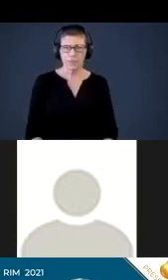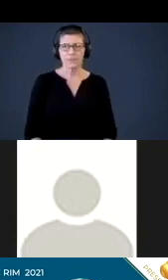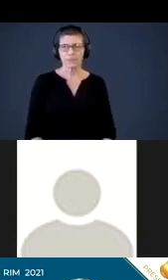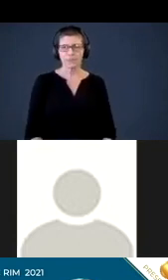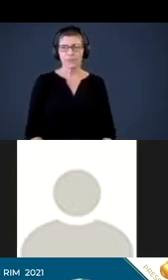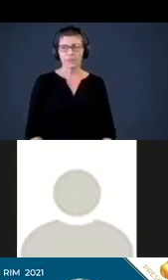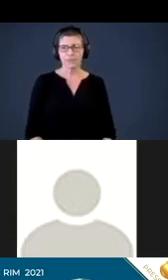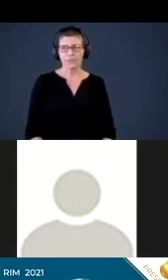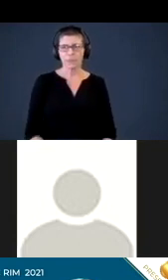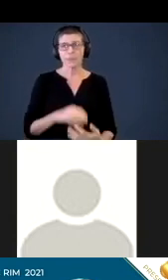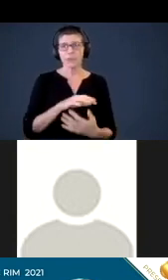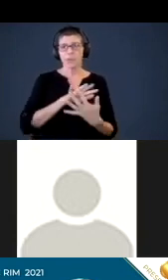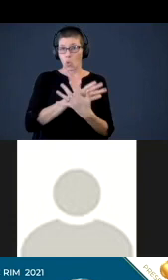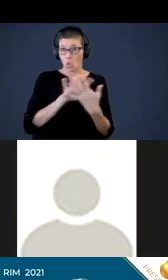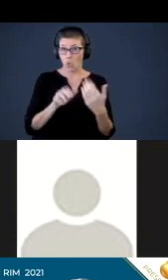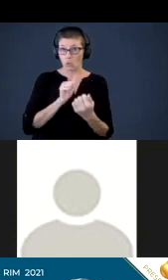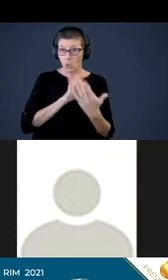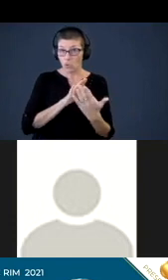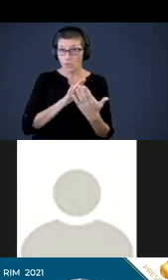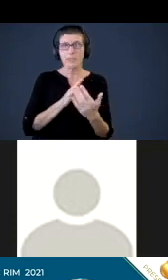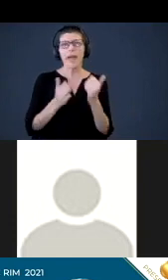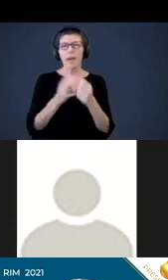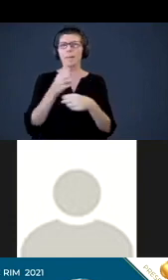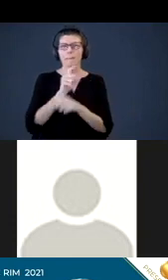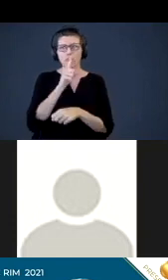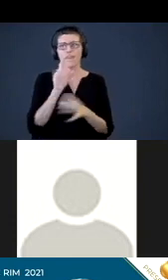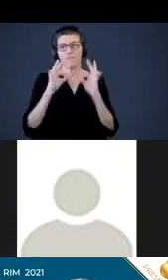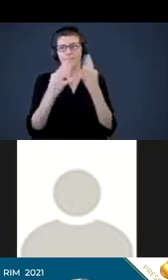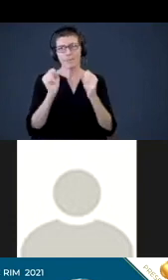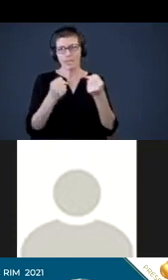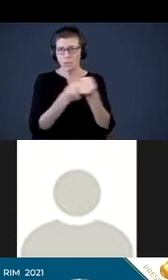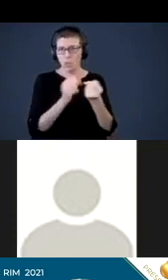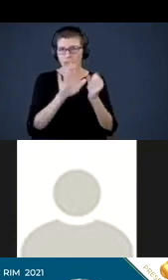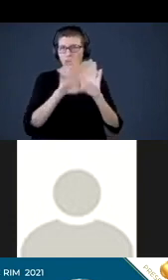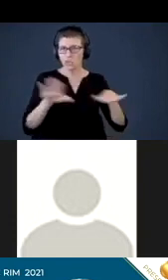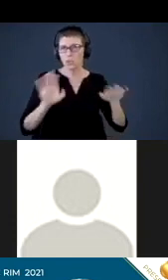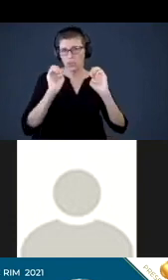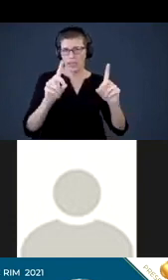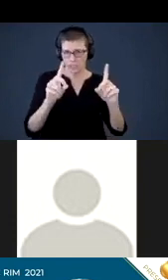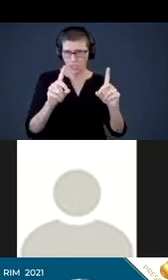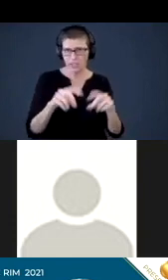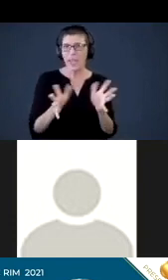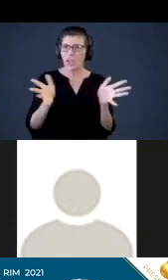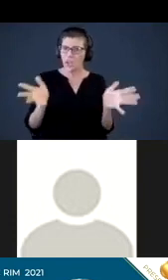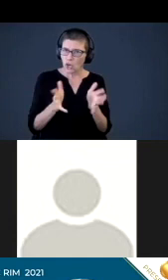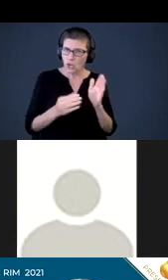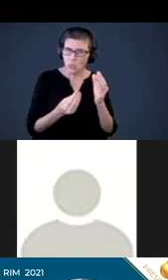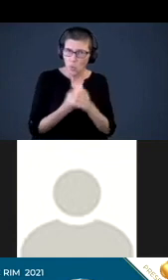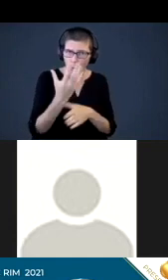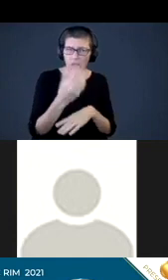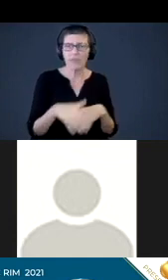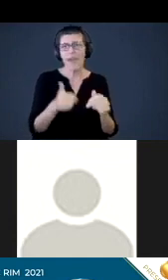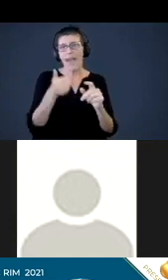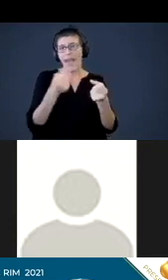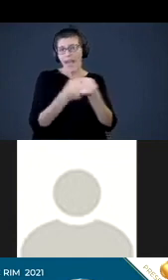These approaches help ensure that families are able to support their children's education, encourage growth, advocate for